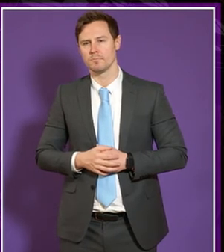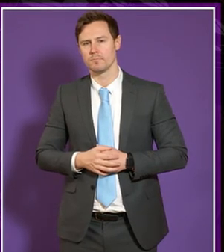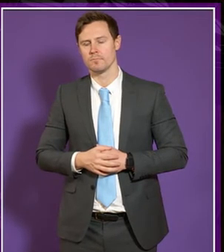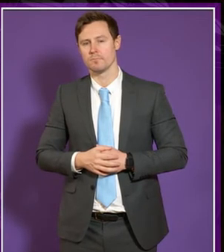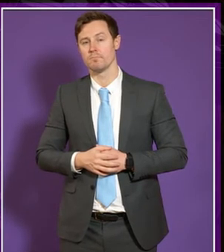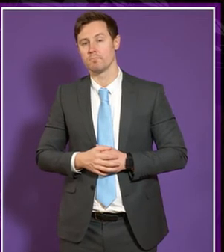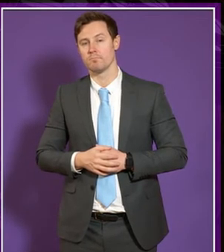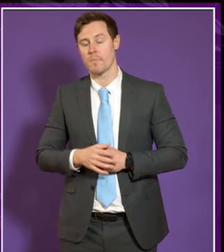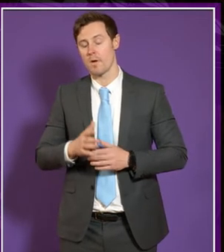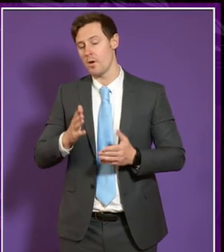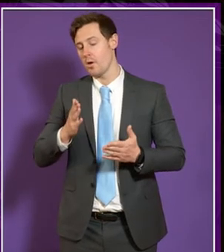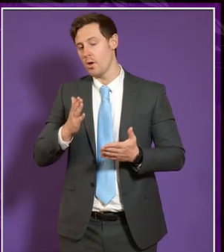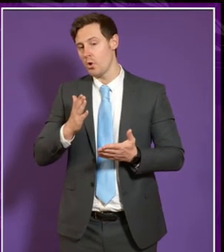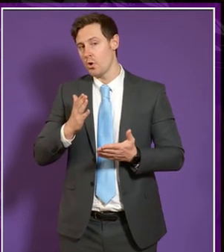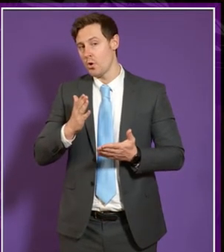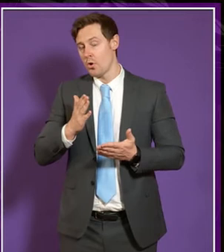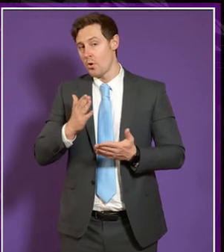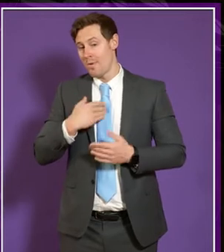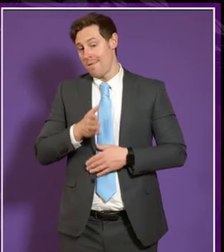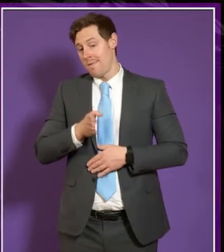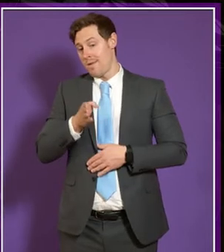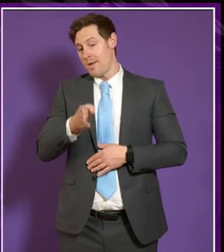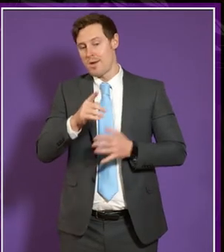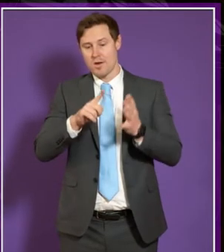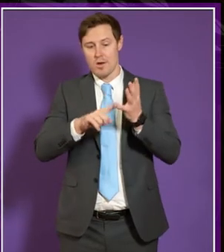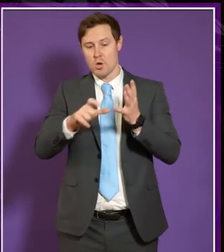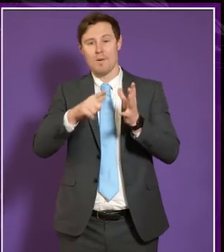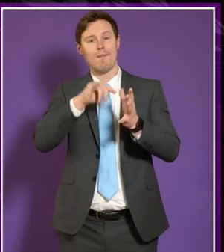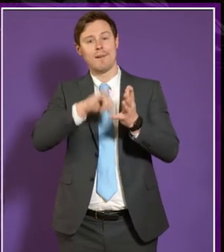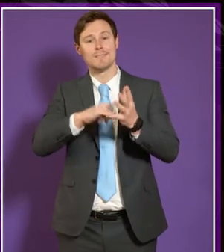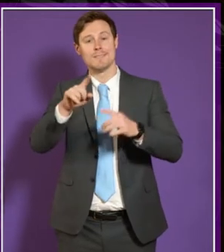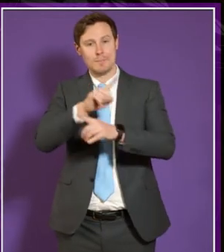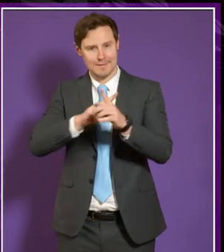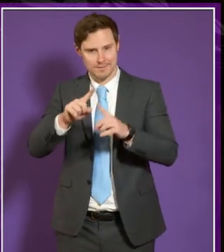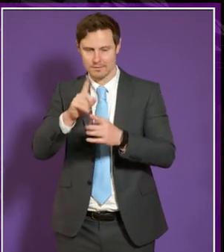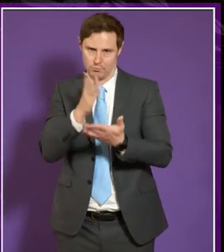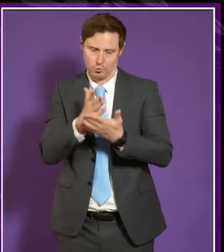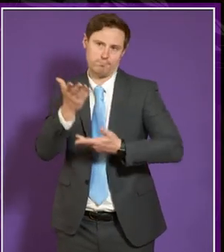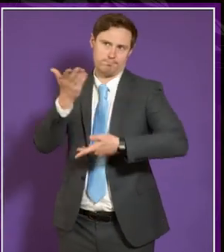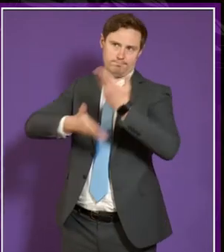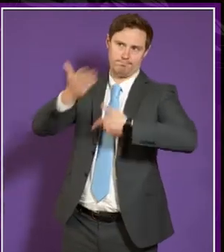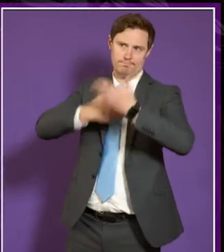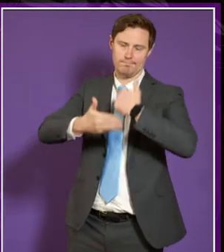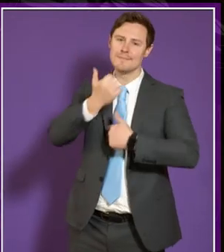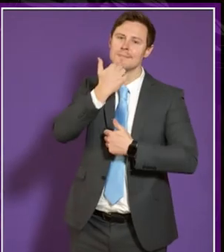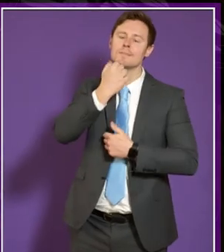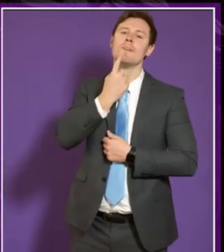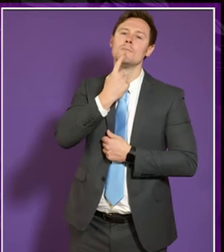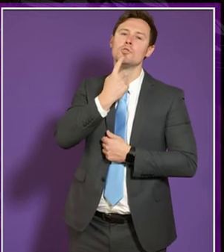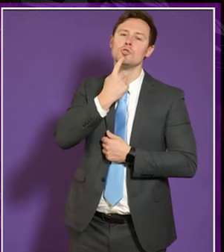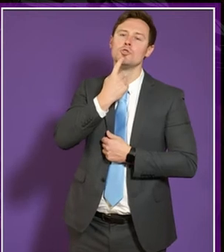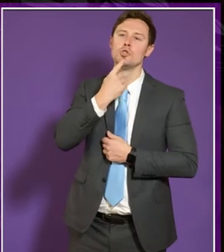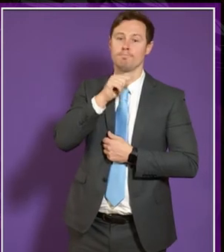i think we'll be finding when we go to our ucas meeting next week we'll be getting some statistical information with regards to